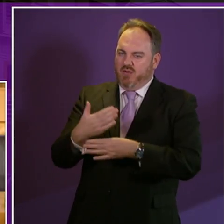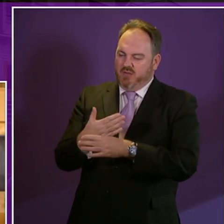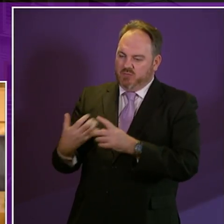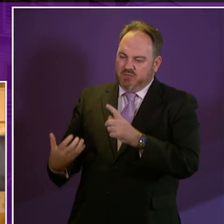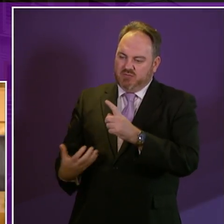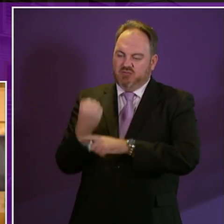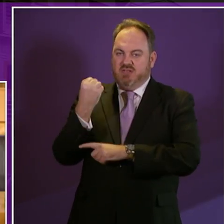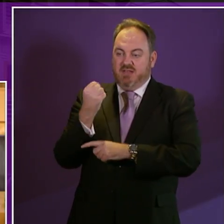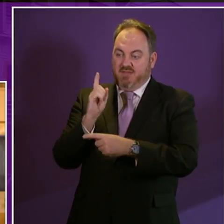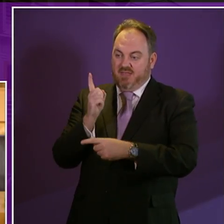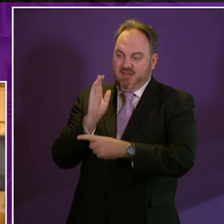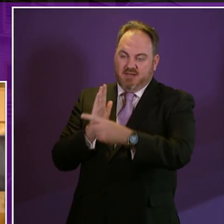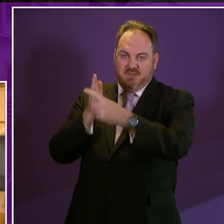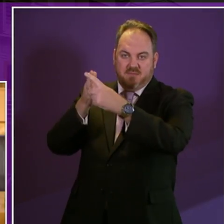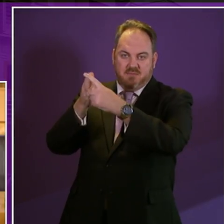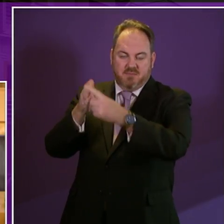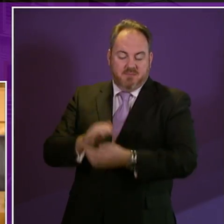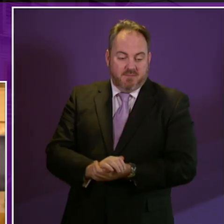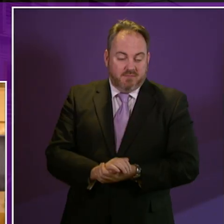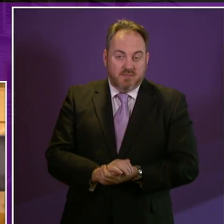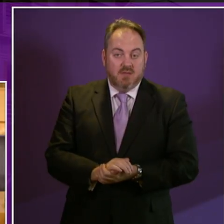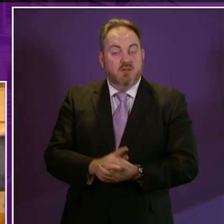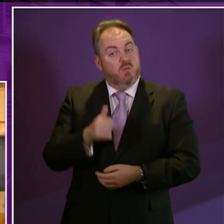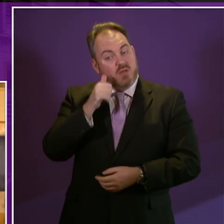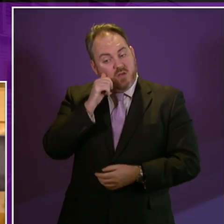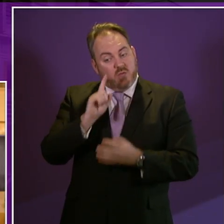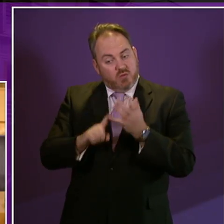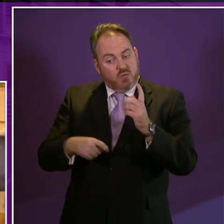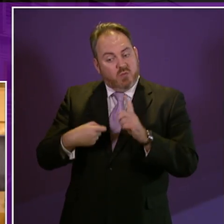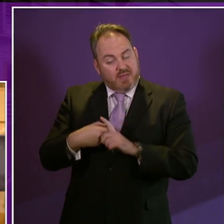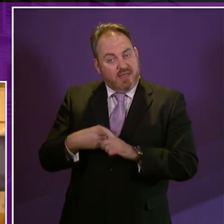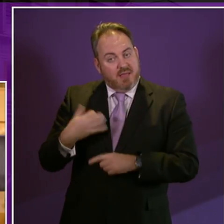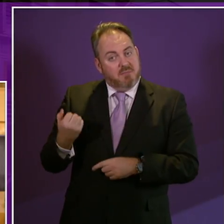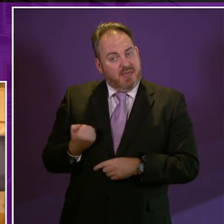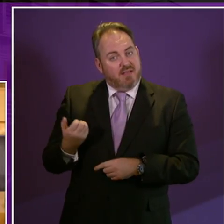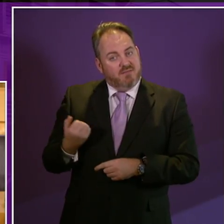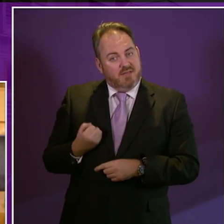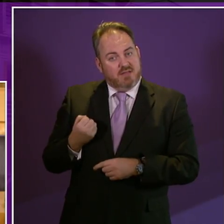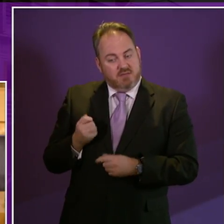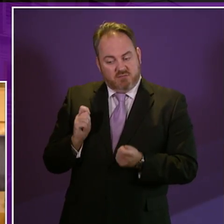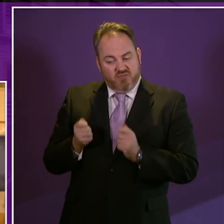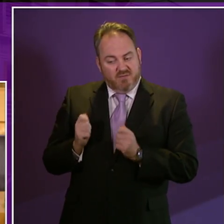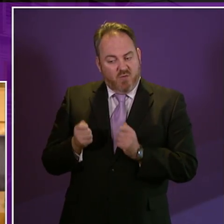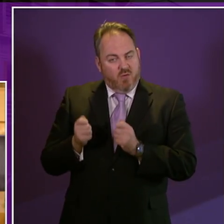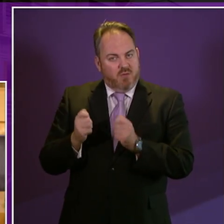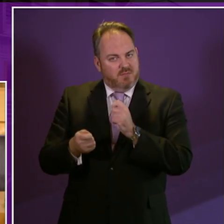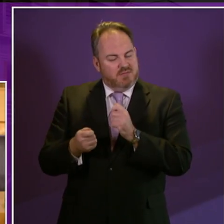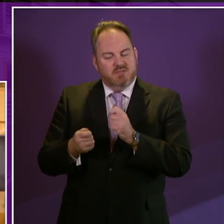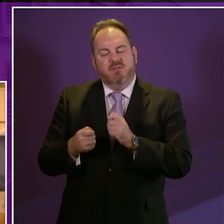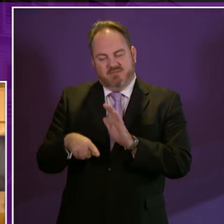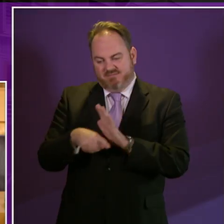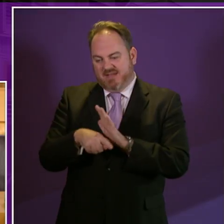but I do believe as others have said that UK welfare reforms affecting hundreds and thousands of disabled people across Scotland